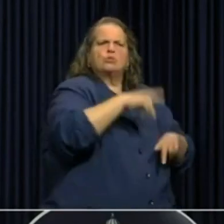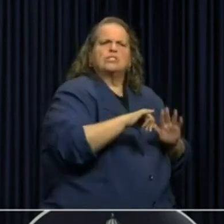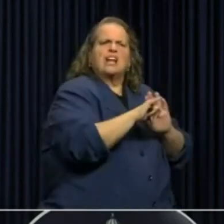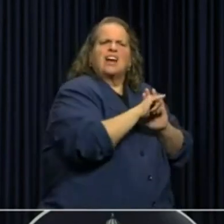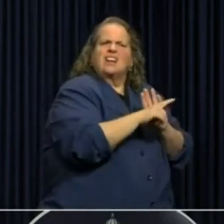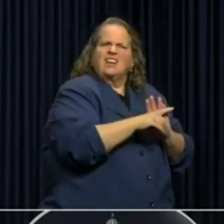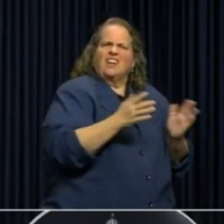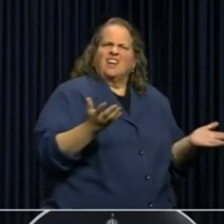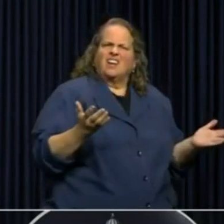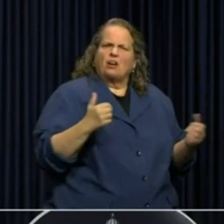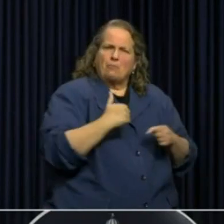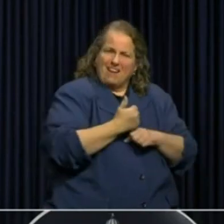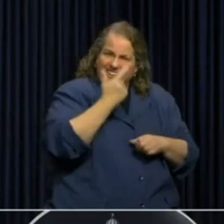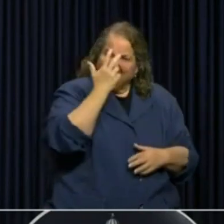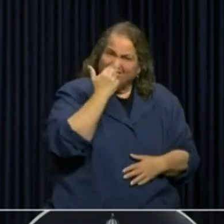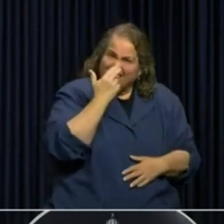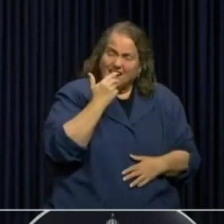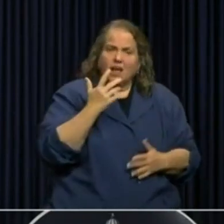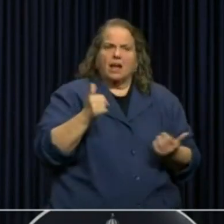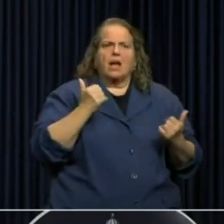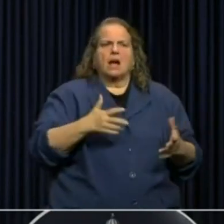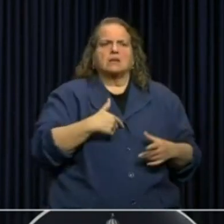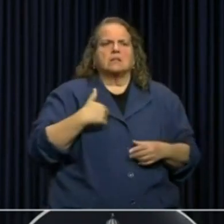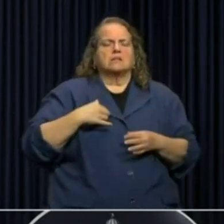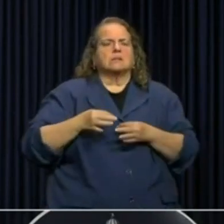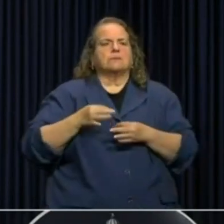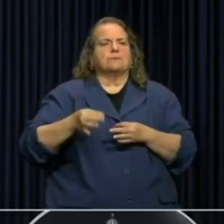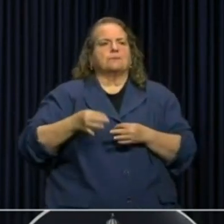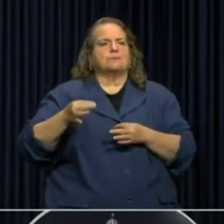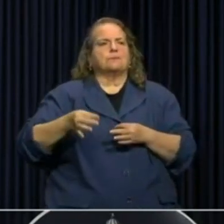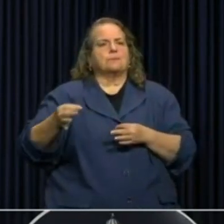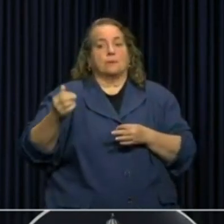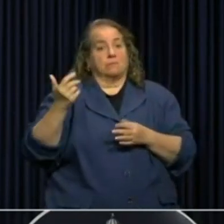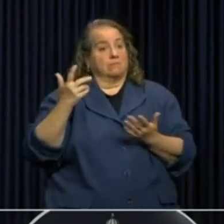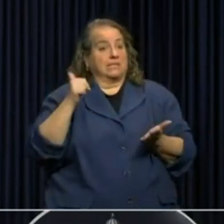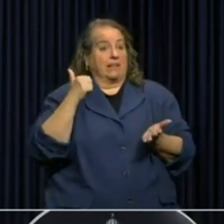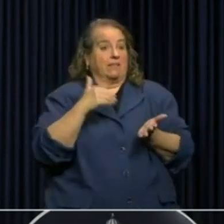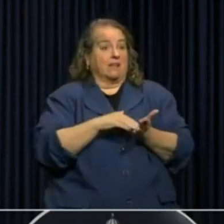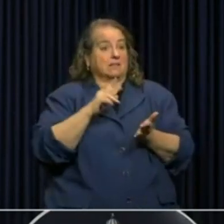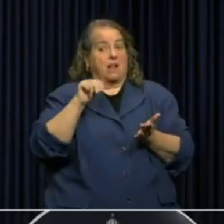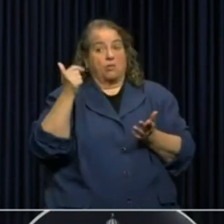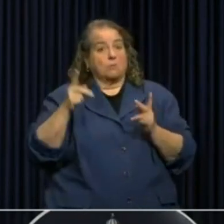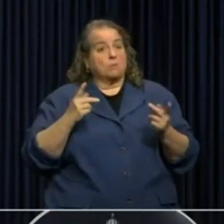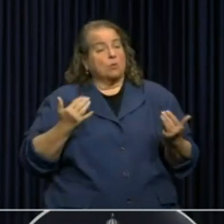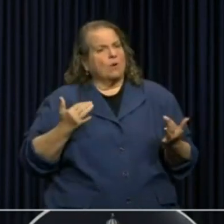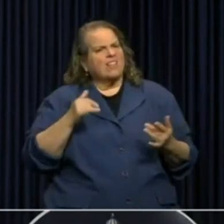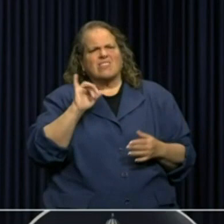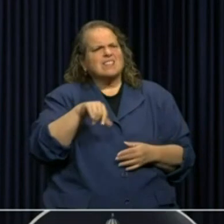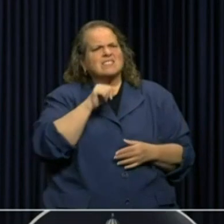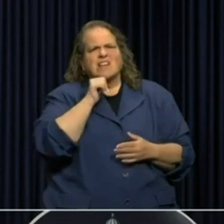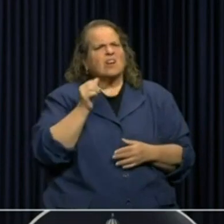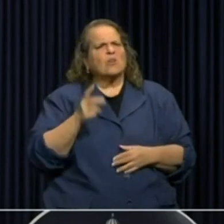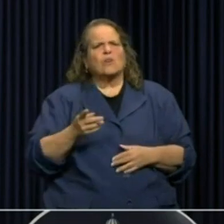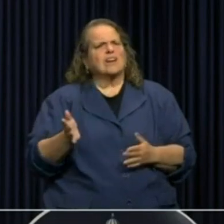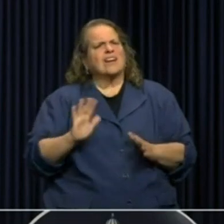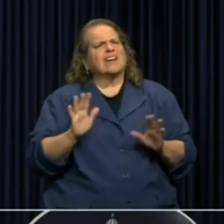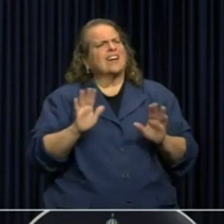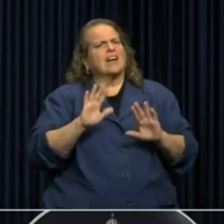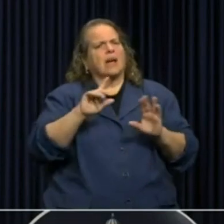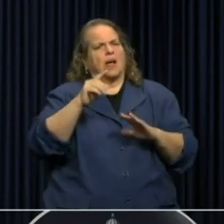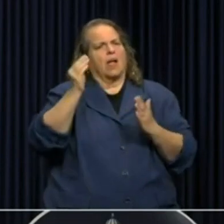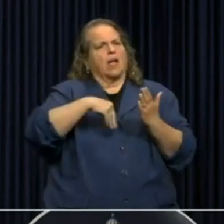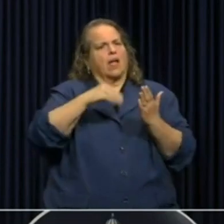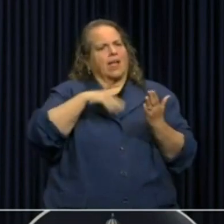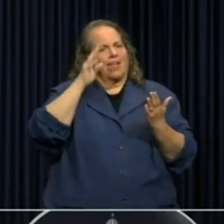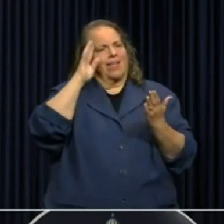tens of thousands potentially of other people wait. It's not okay. We can't be doing that, and we